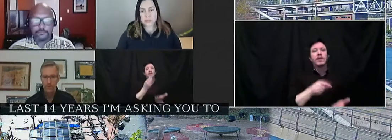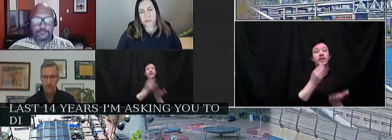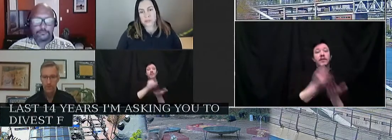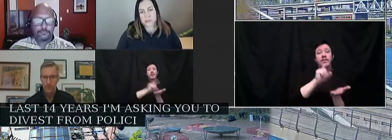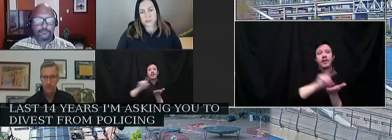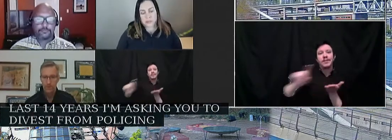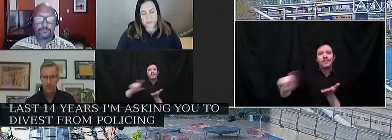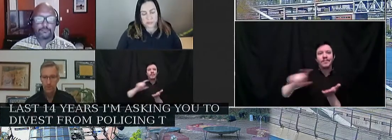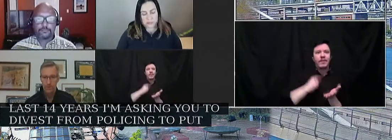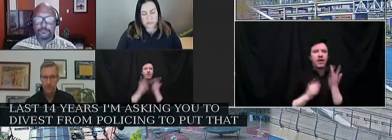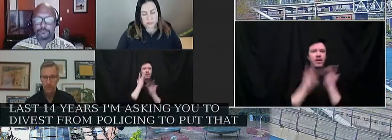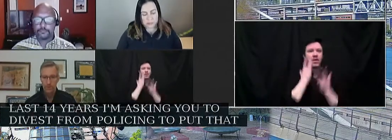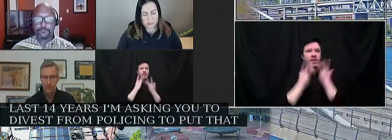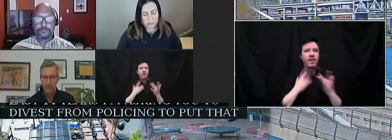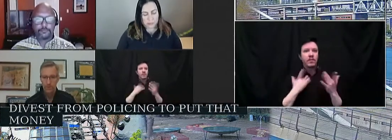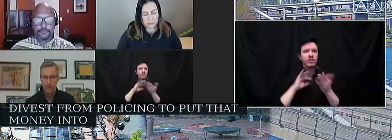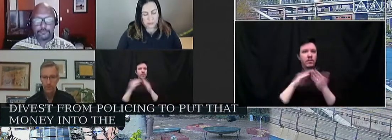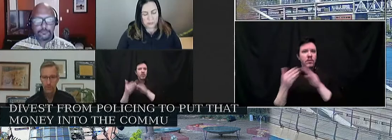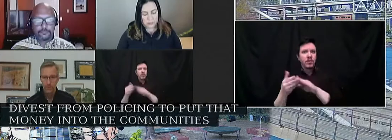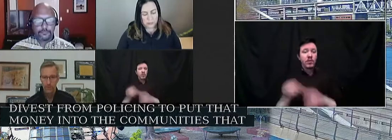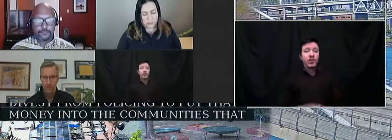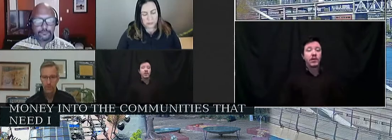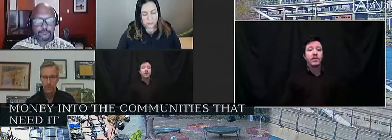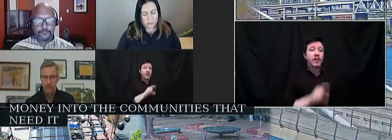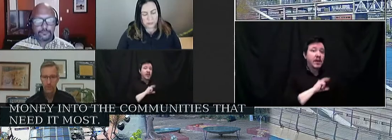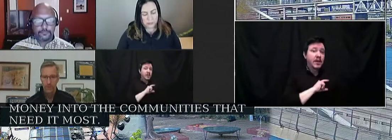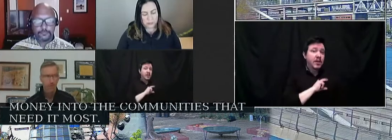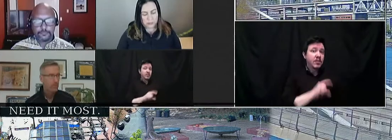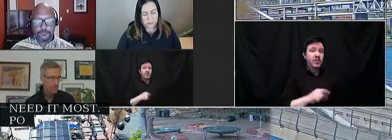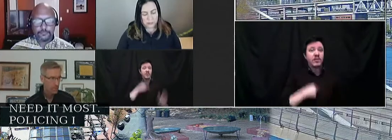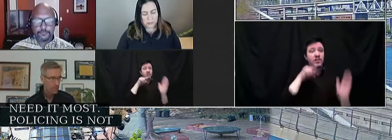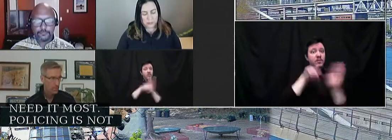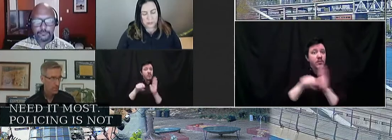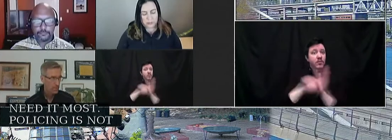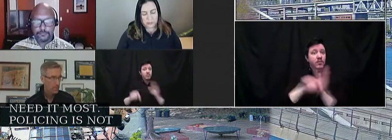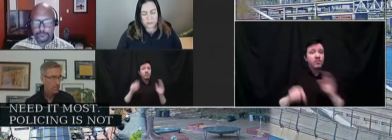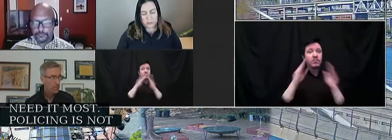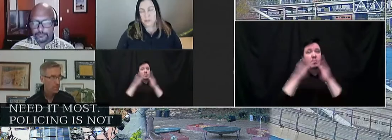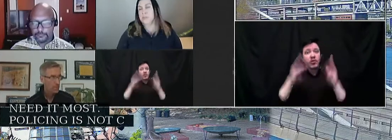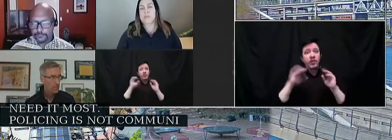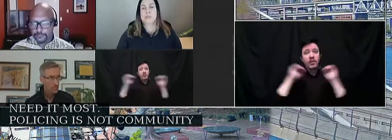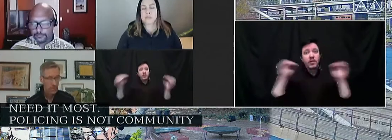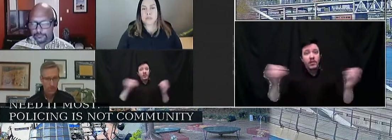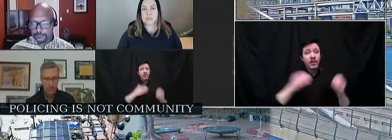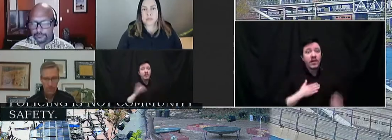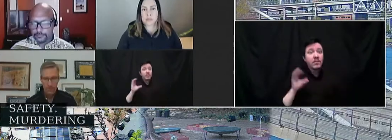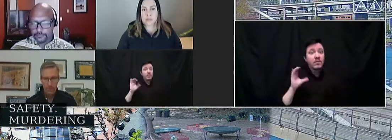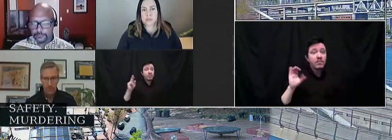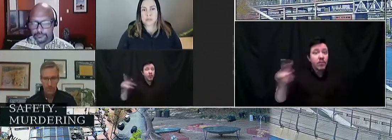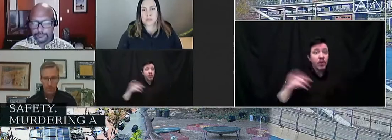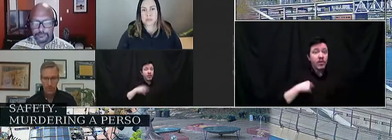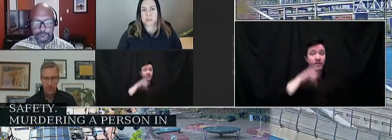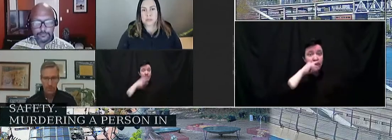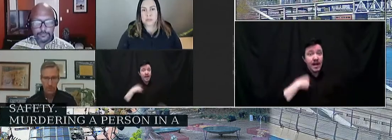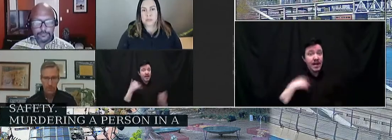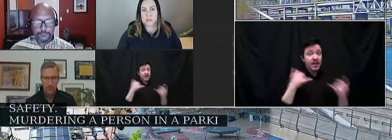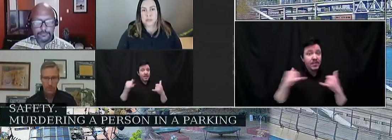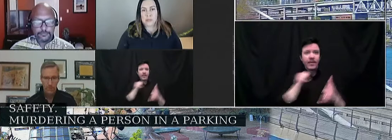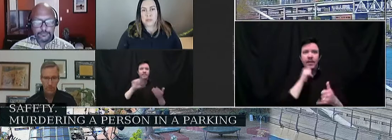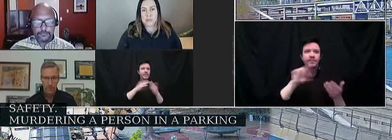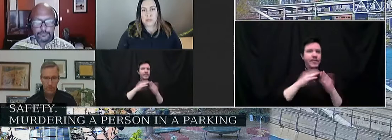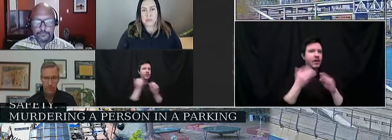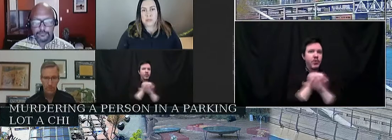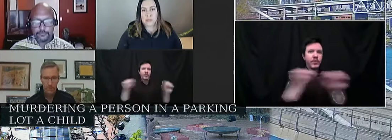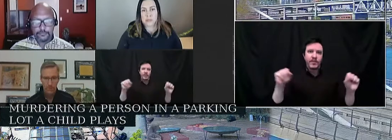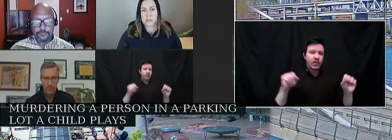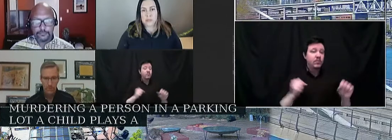most. Policing is not community safety. PPB murdering a houseless person in the park my child plays at is not community safety. Community